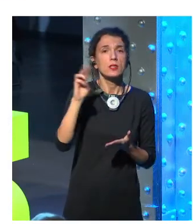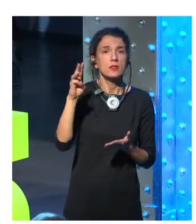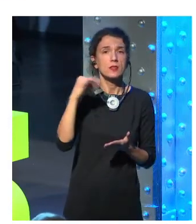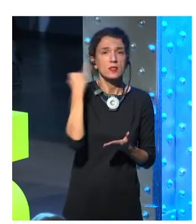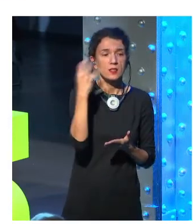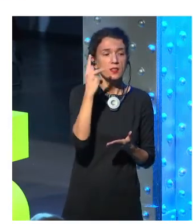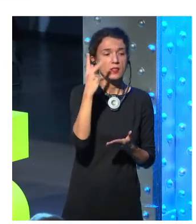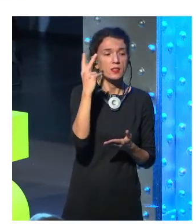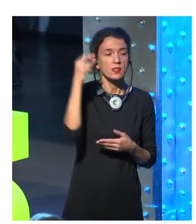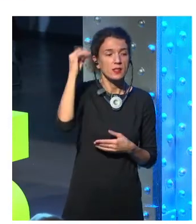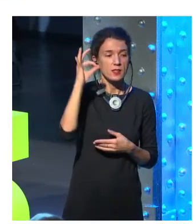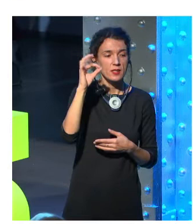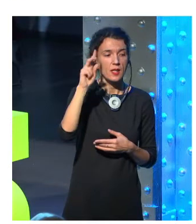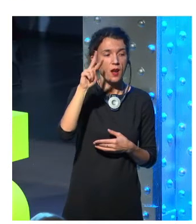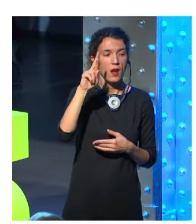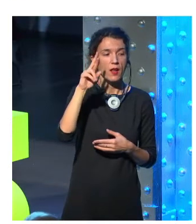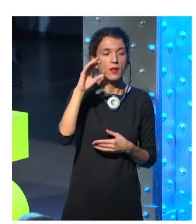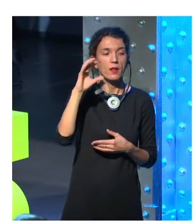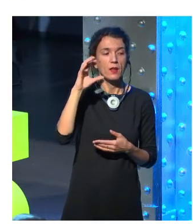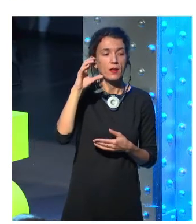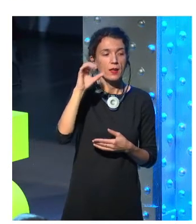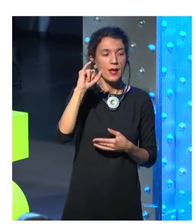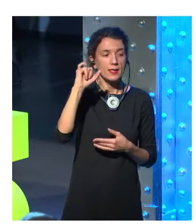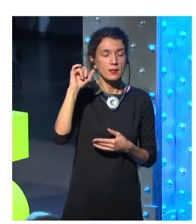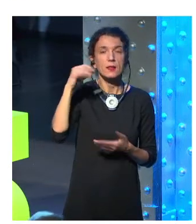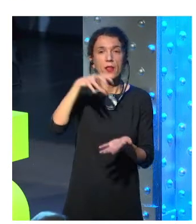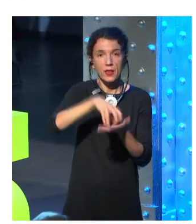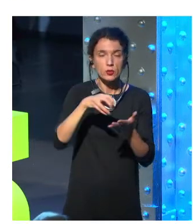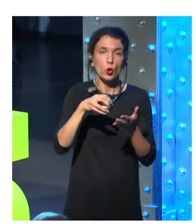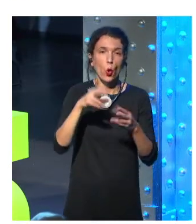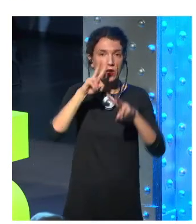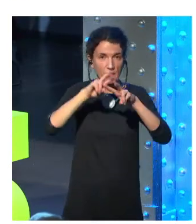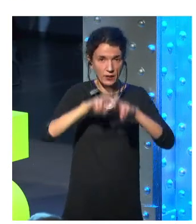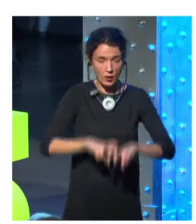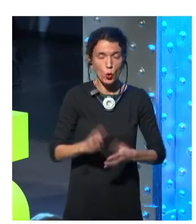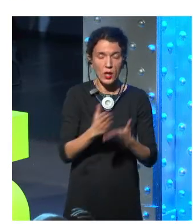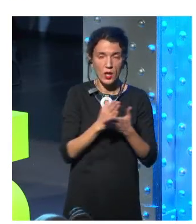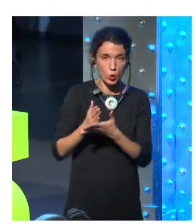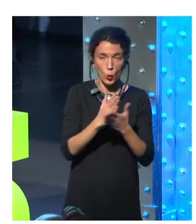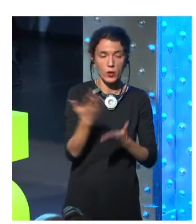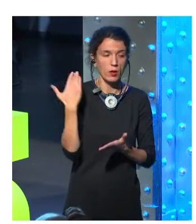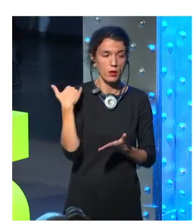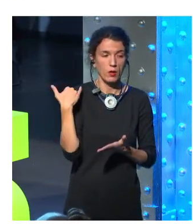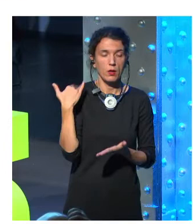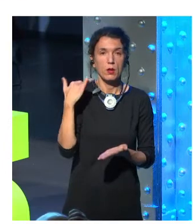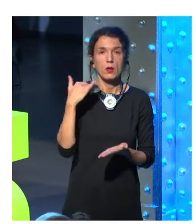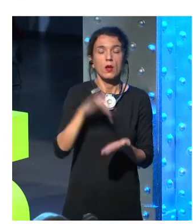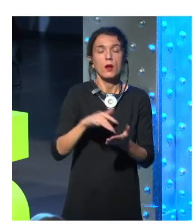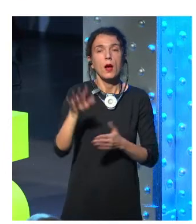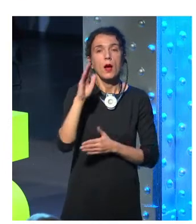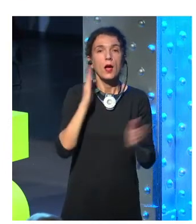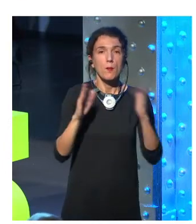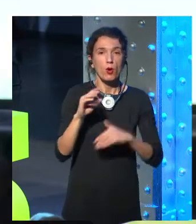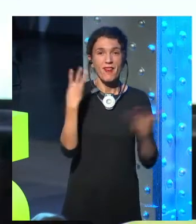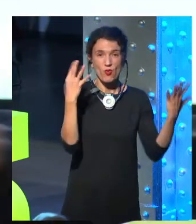it's my responsibility to talk about the era he predicted and try to bring his vision forward. He said that at one point in the